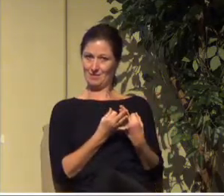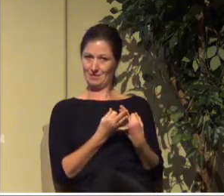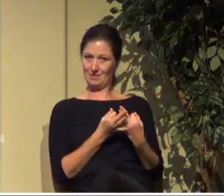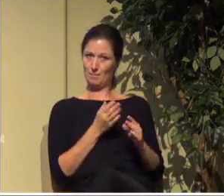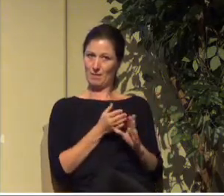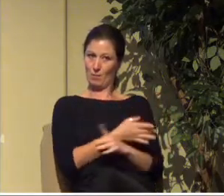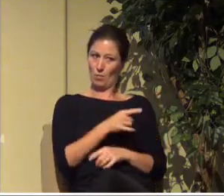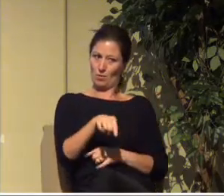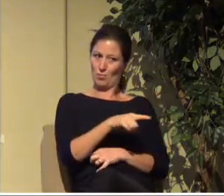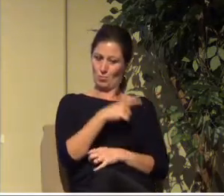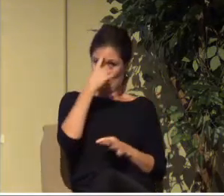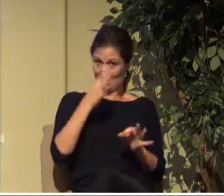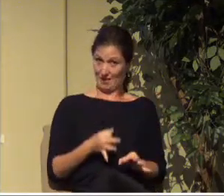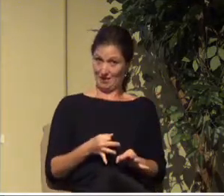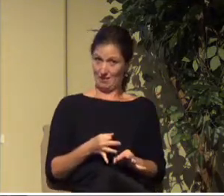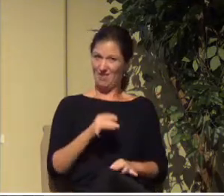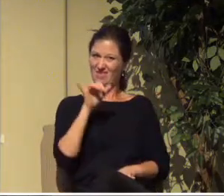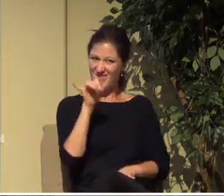That's predestination.